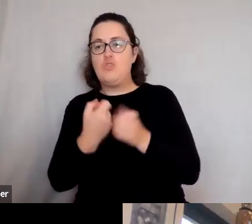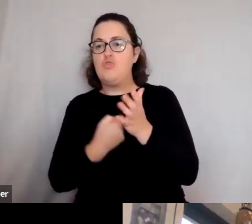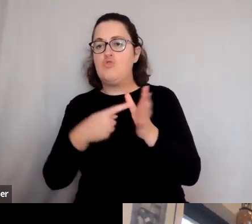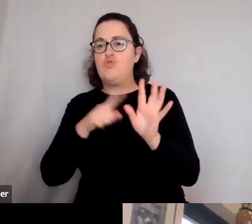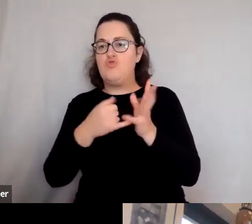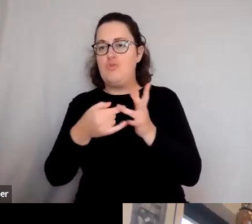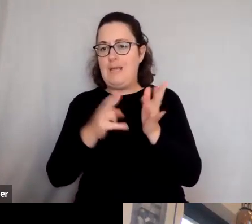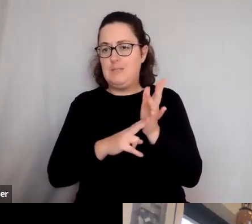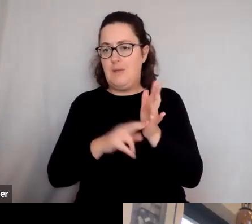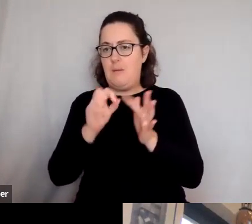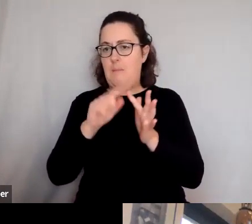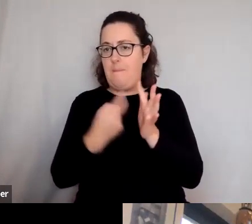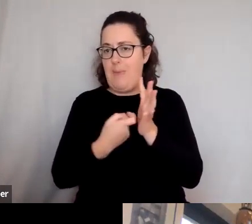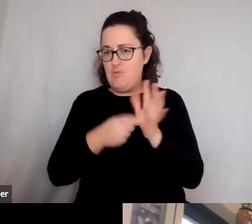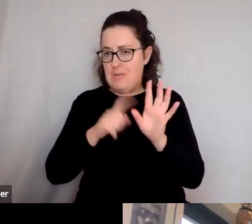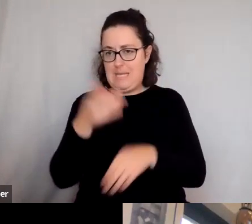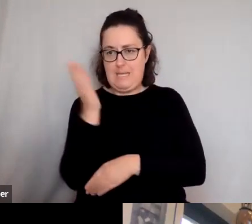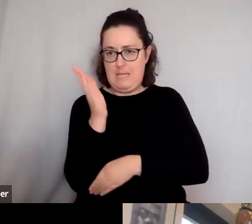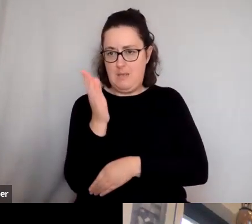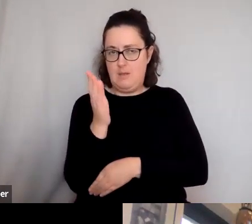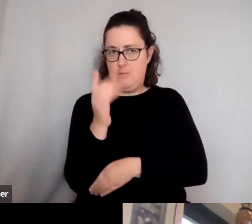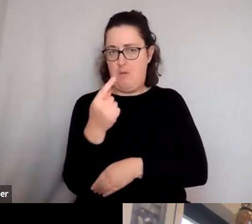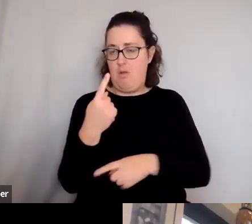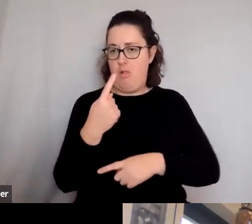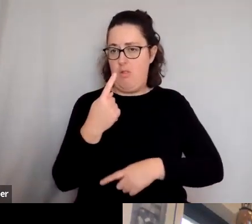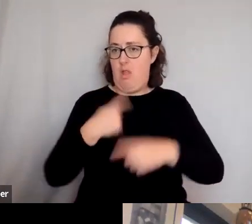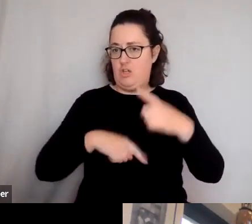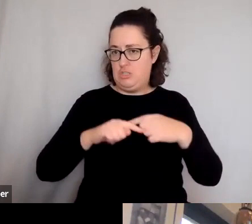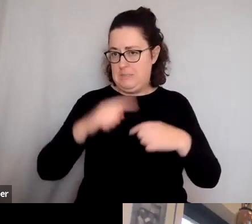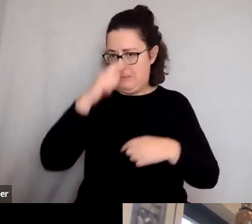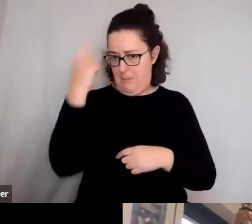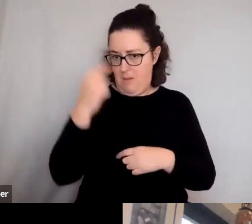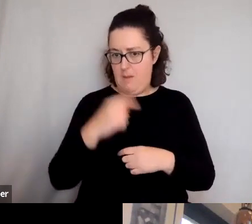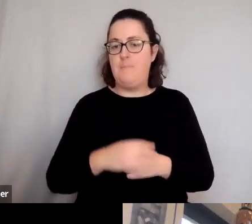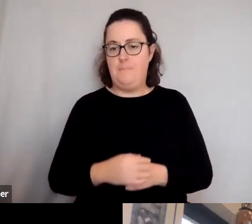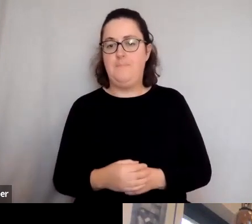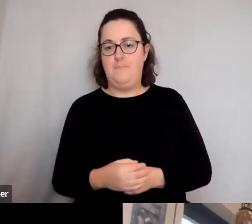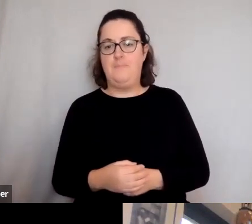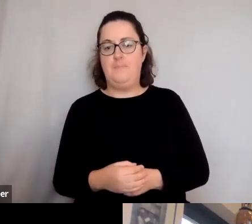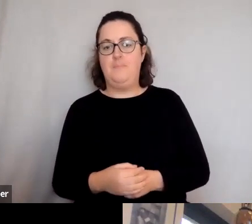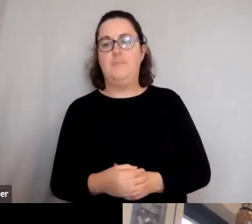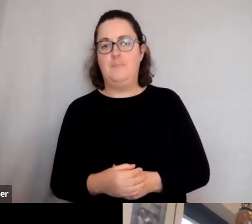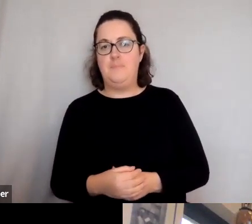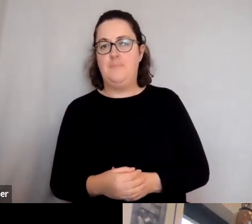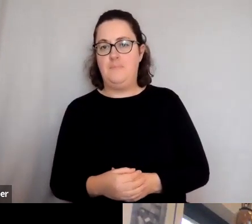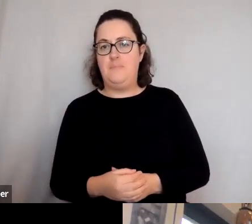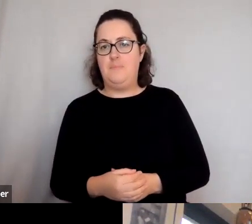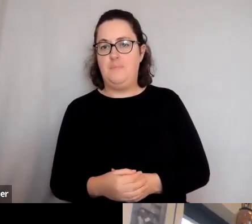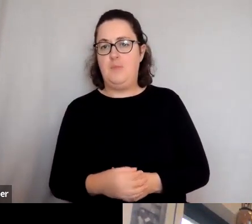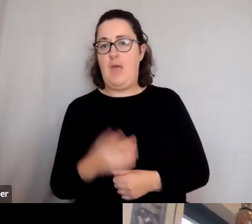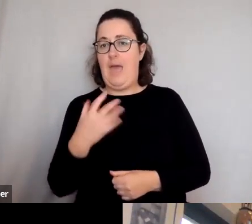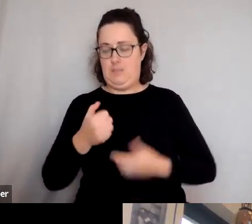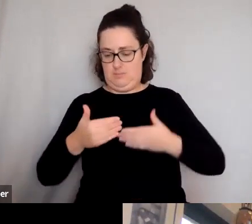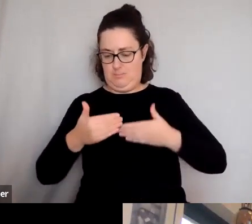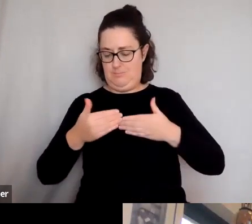one in person at the Guildhall a year last summer, which was a great success and we had a number scheduled for this year